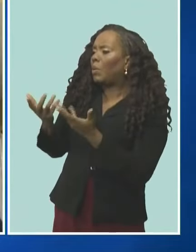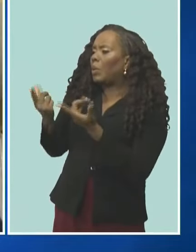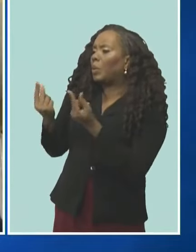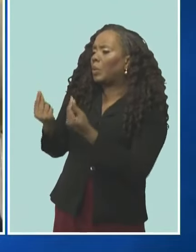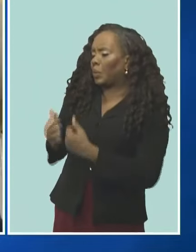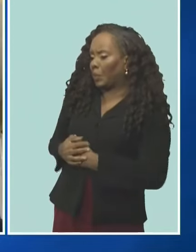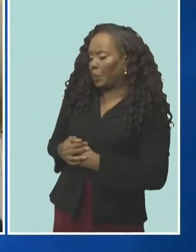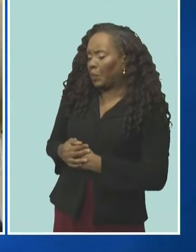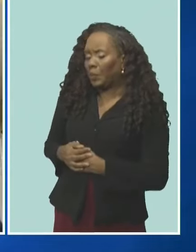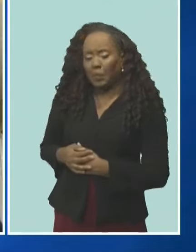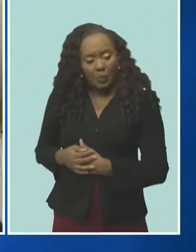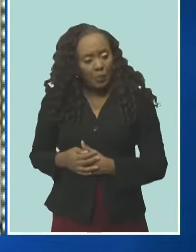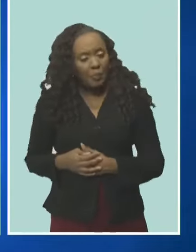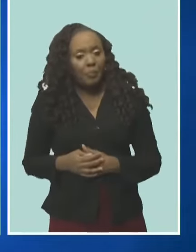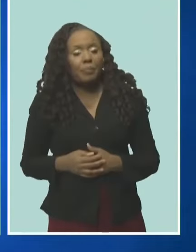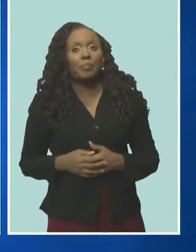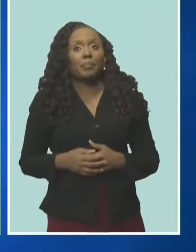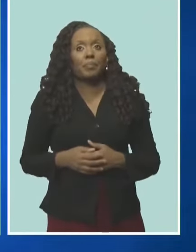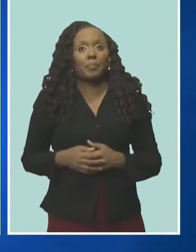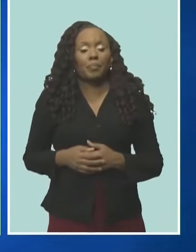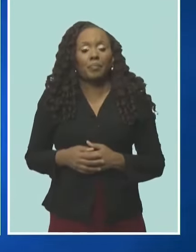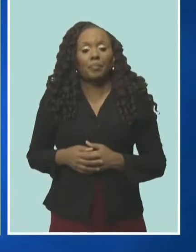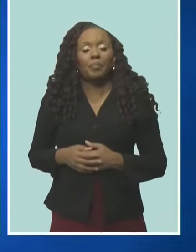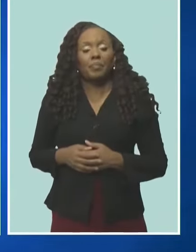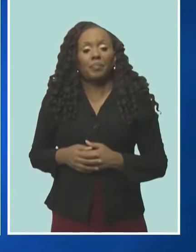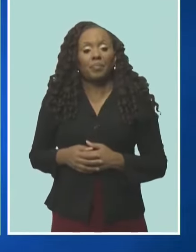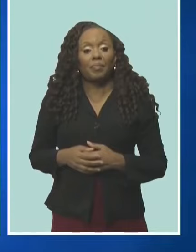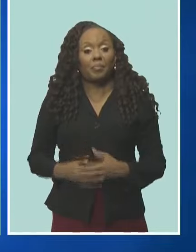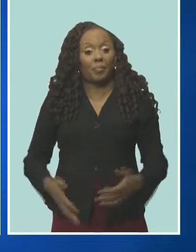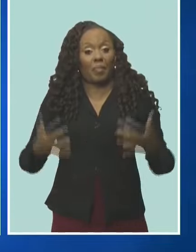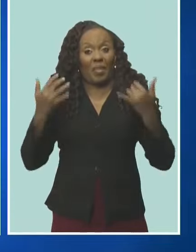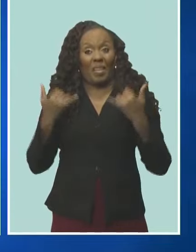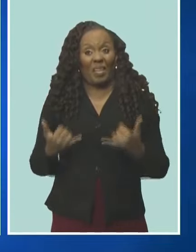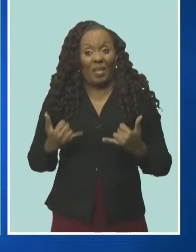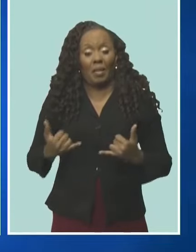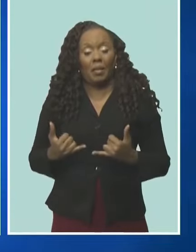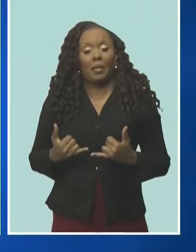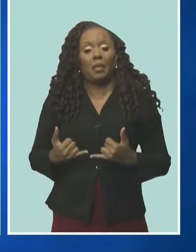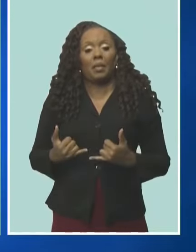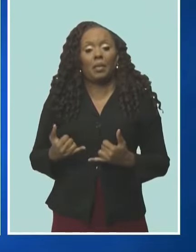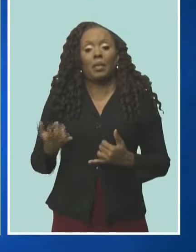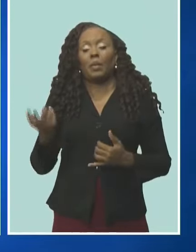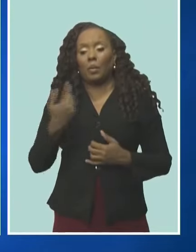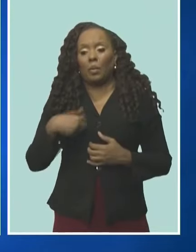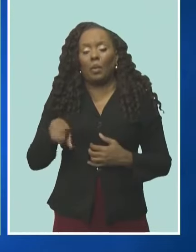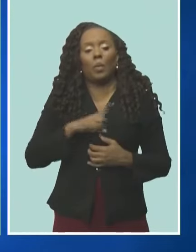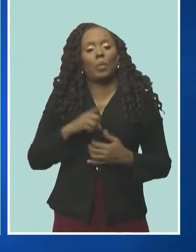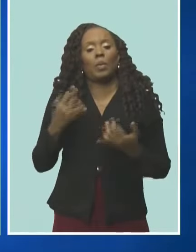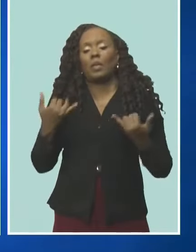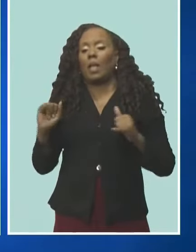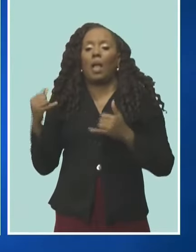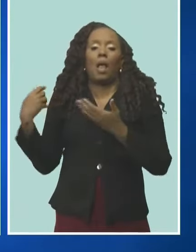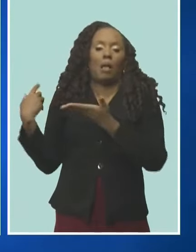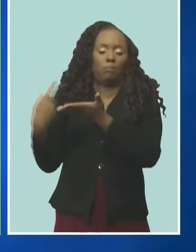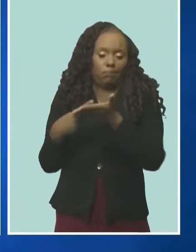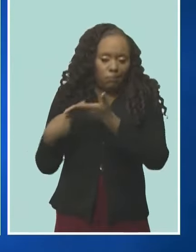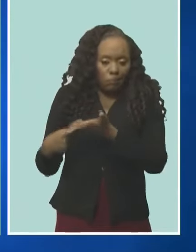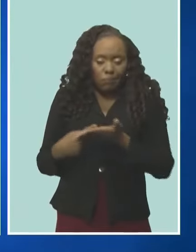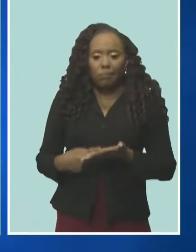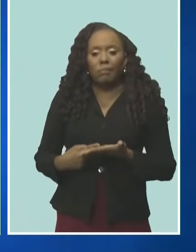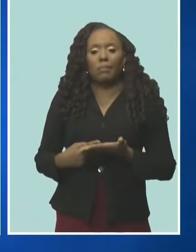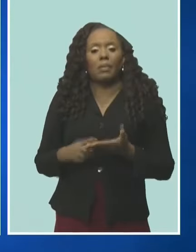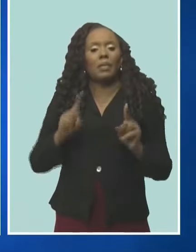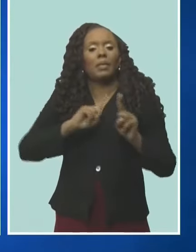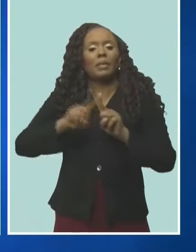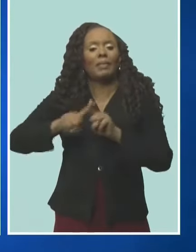As I said, we are at the point where we are negotiating, we are discussing different models of